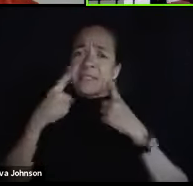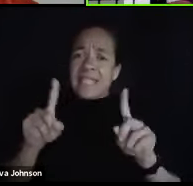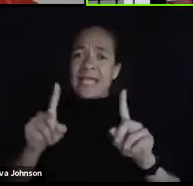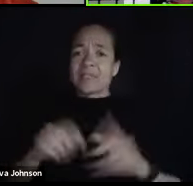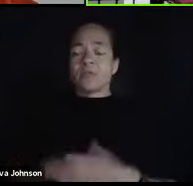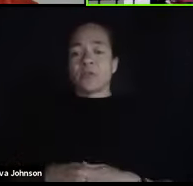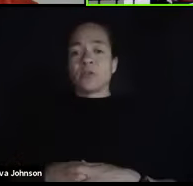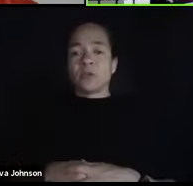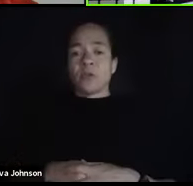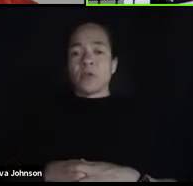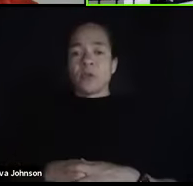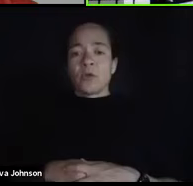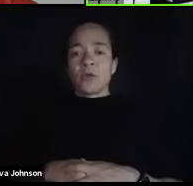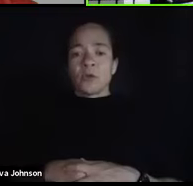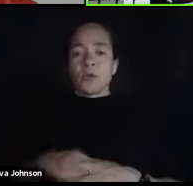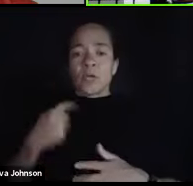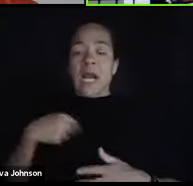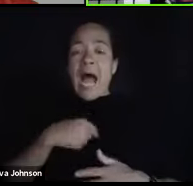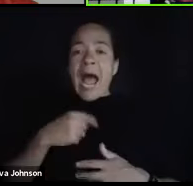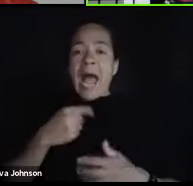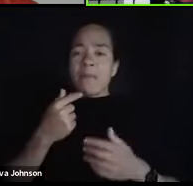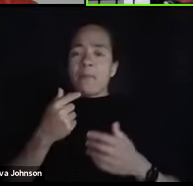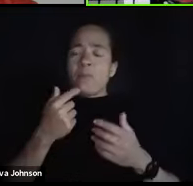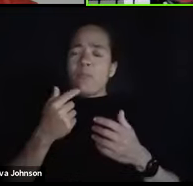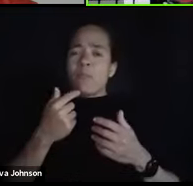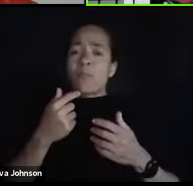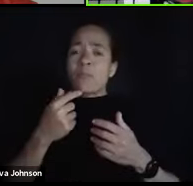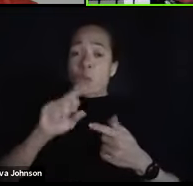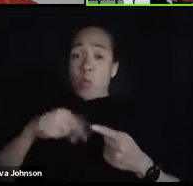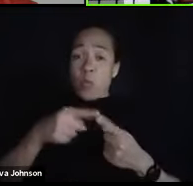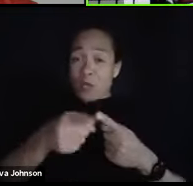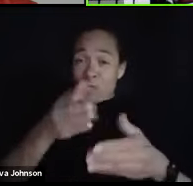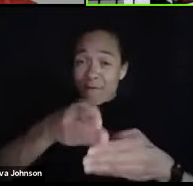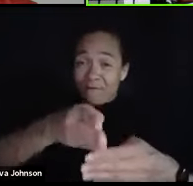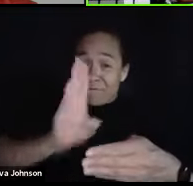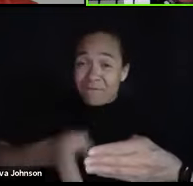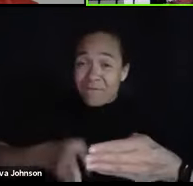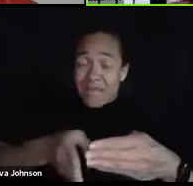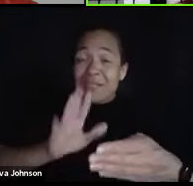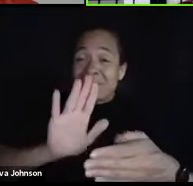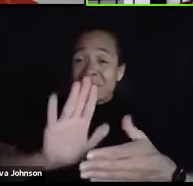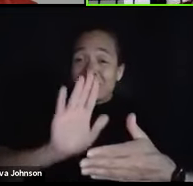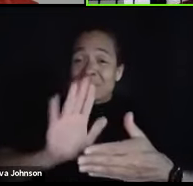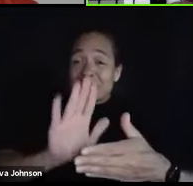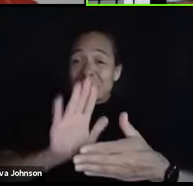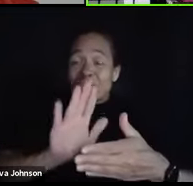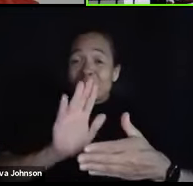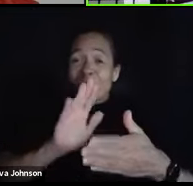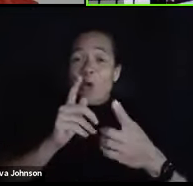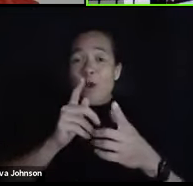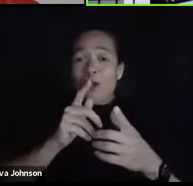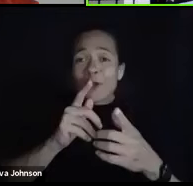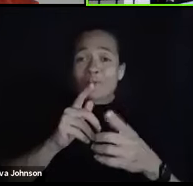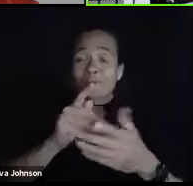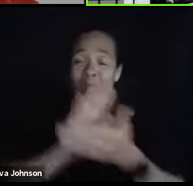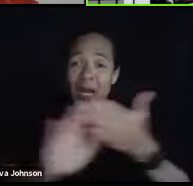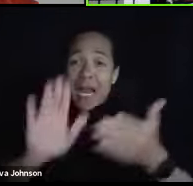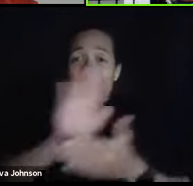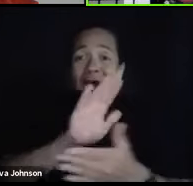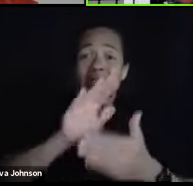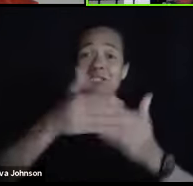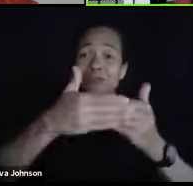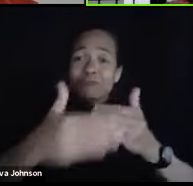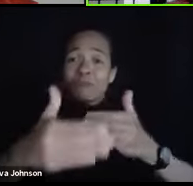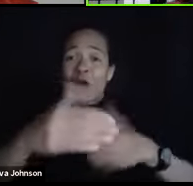little people that you look back on, you know, when you embark on your very successful career after college and say,